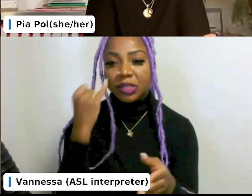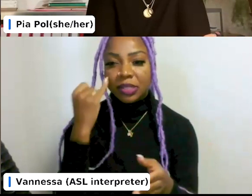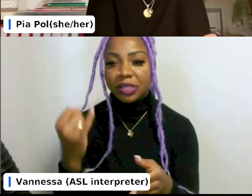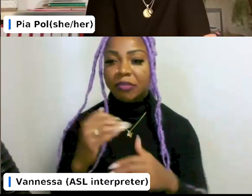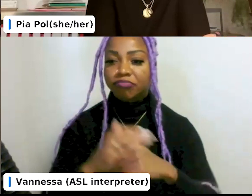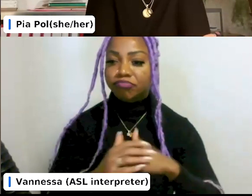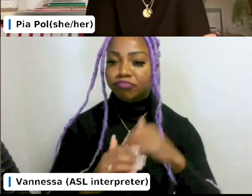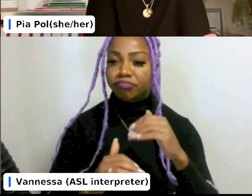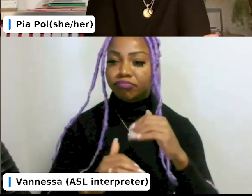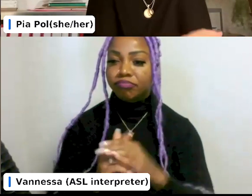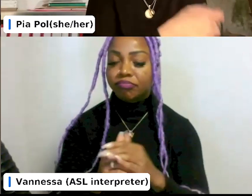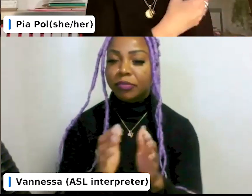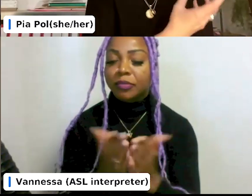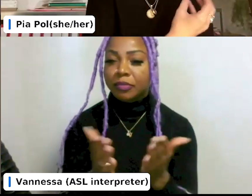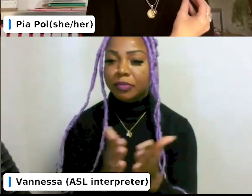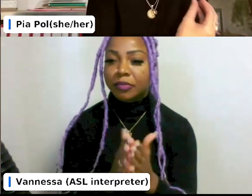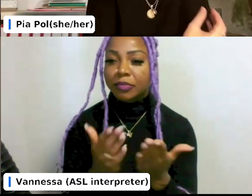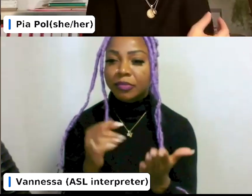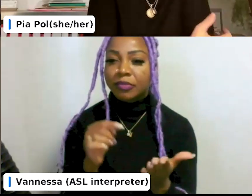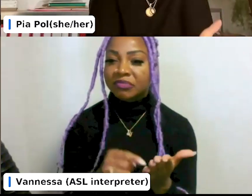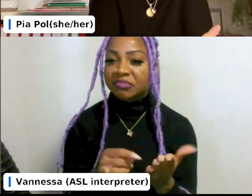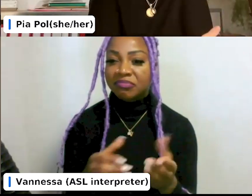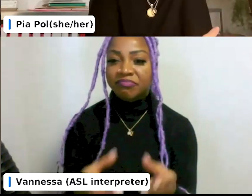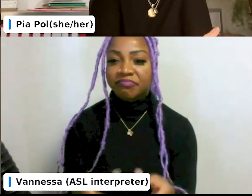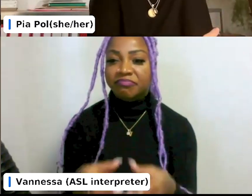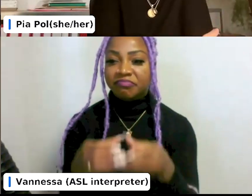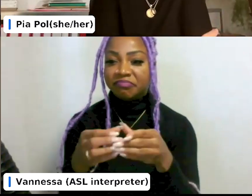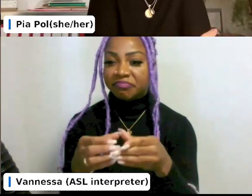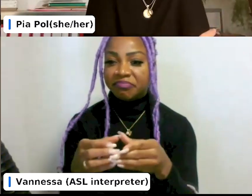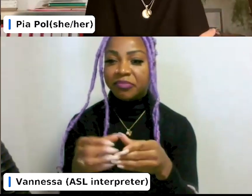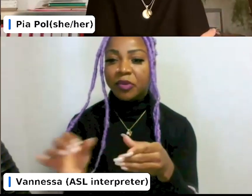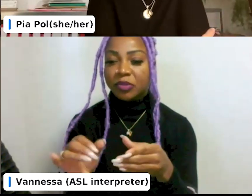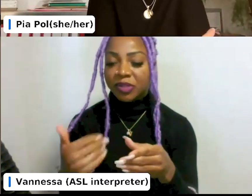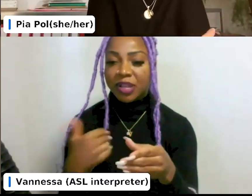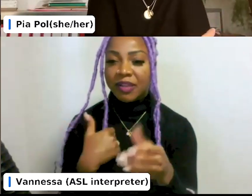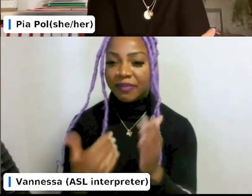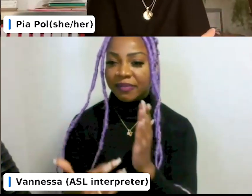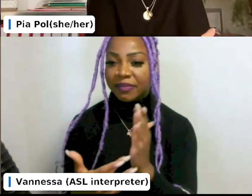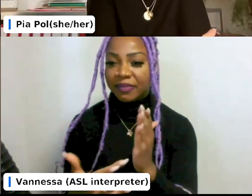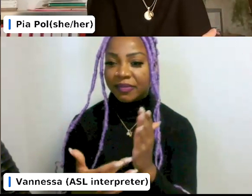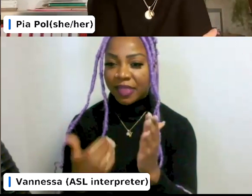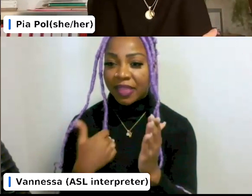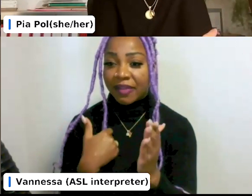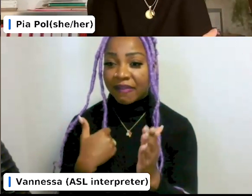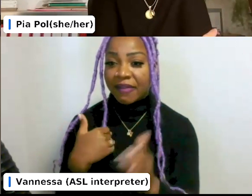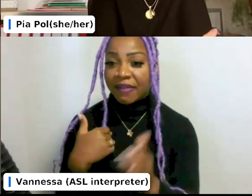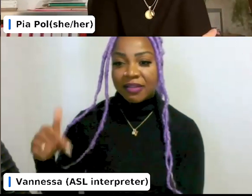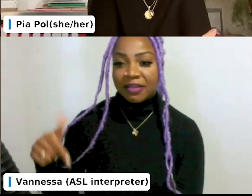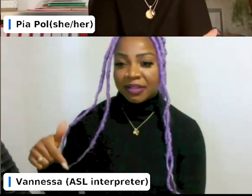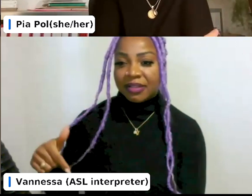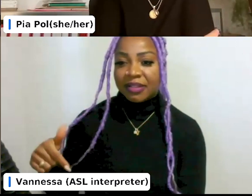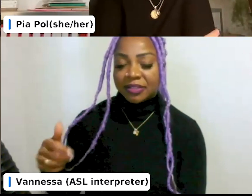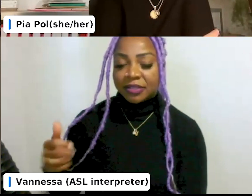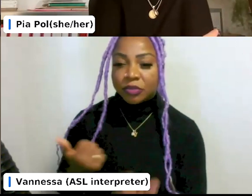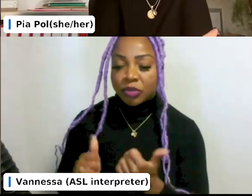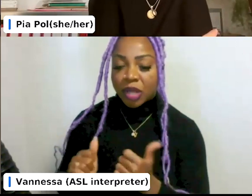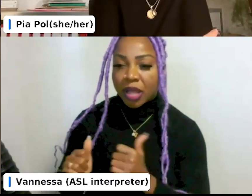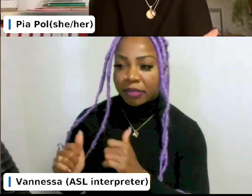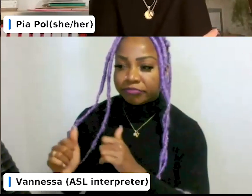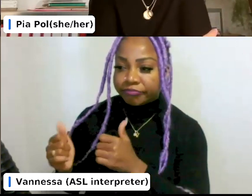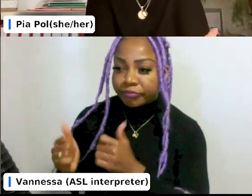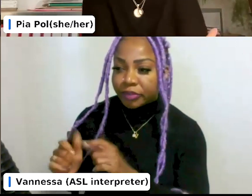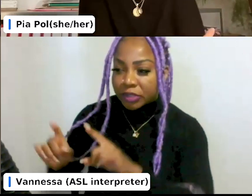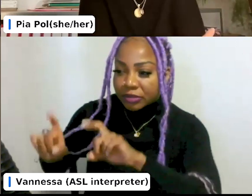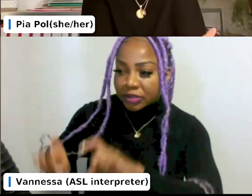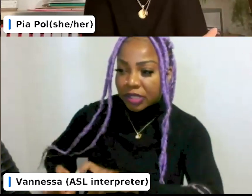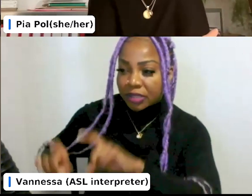book where, uh, uh, a physical book has a digital companion. And that's something that at Valise we have been experimenting, uh, with a little bit.